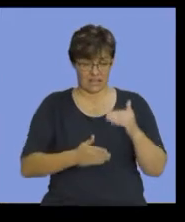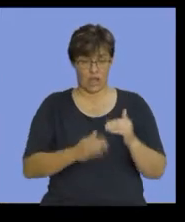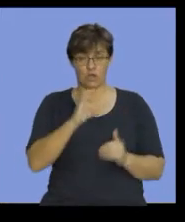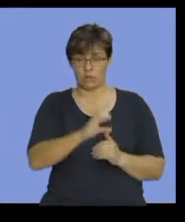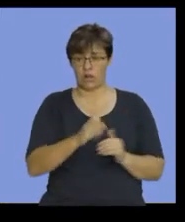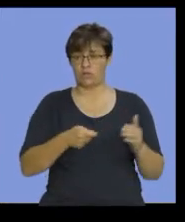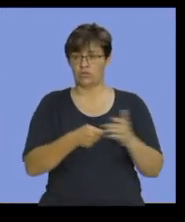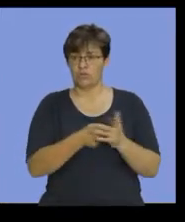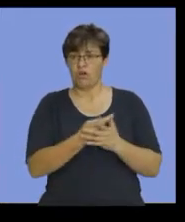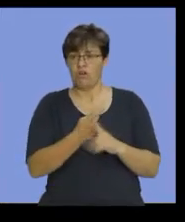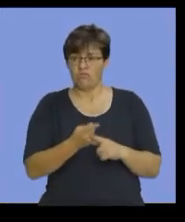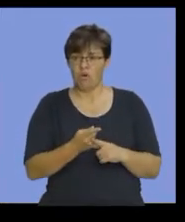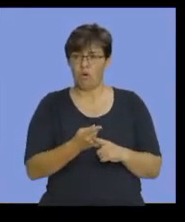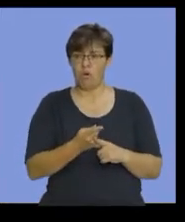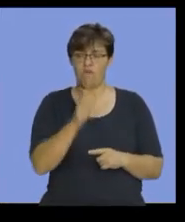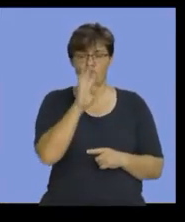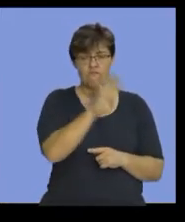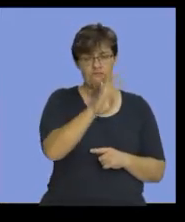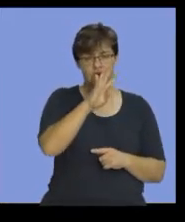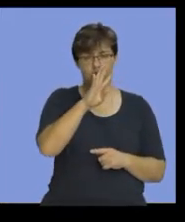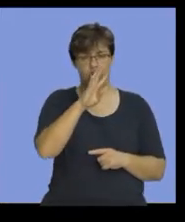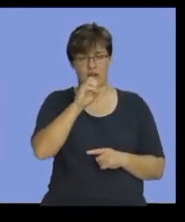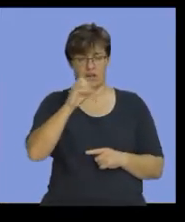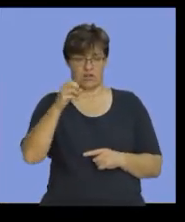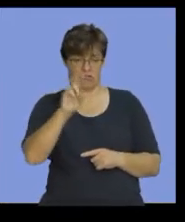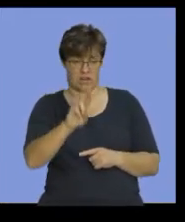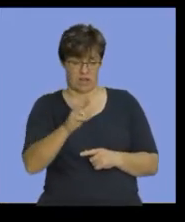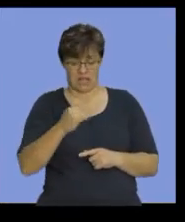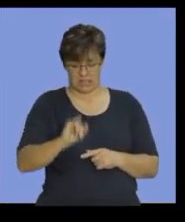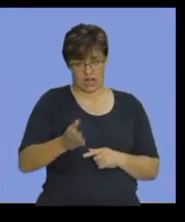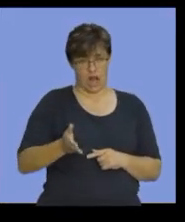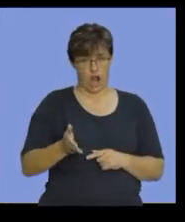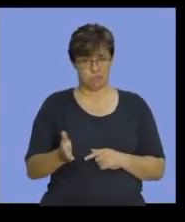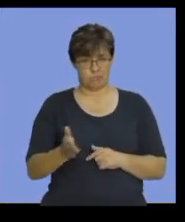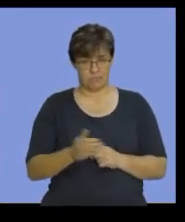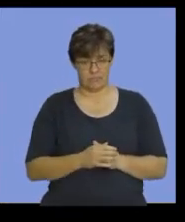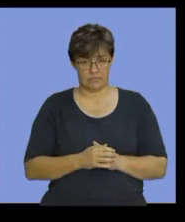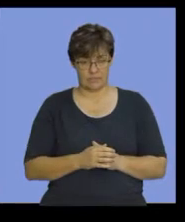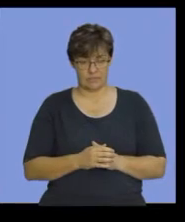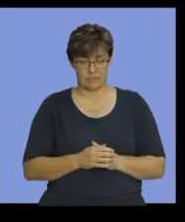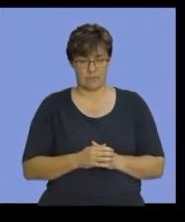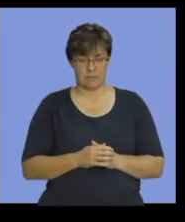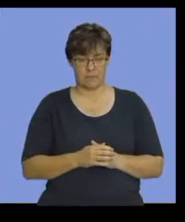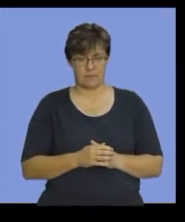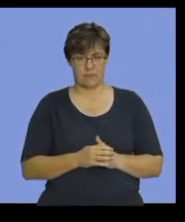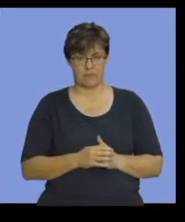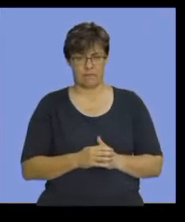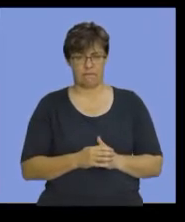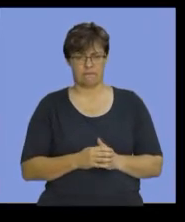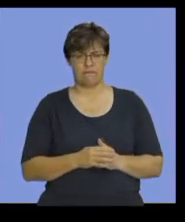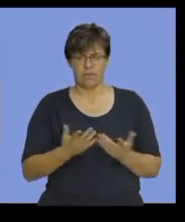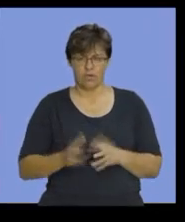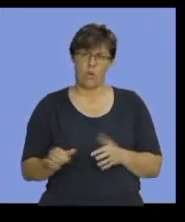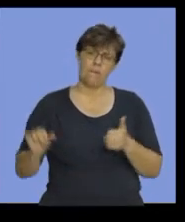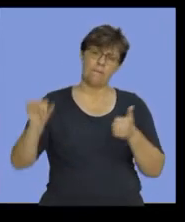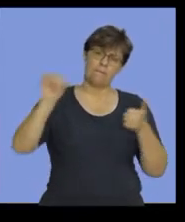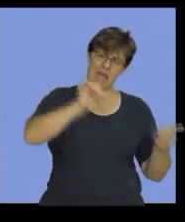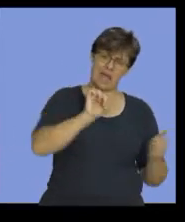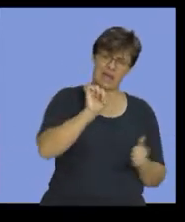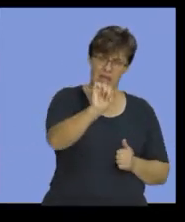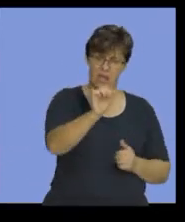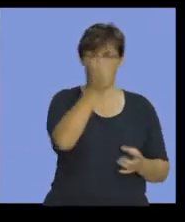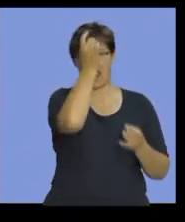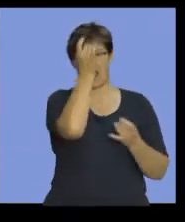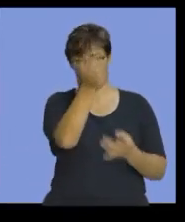of 400 rand were still on hand. Okay. So what do you do now? Now, you go back into your